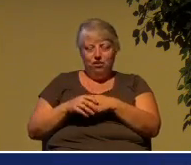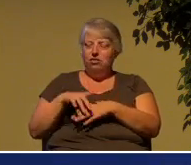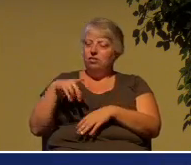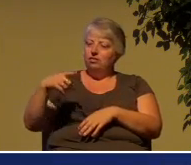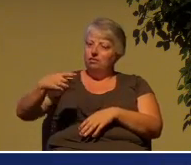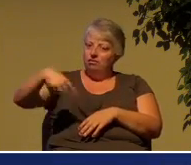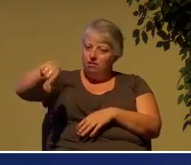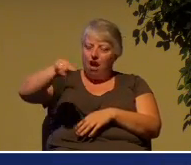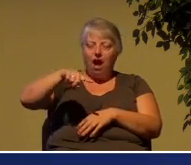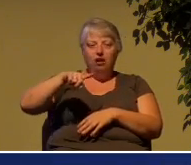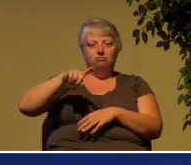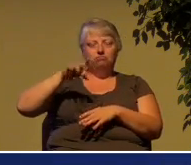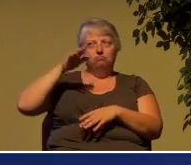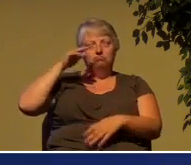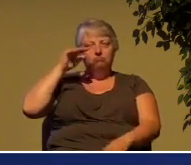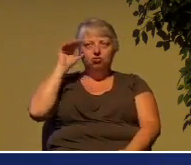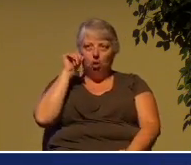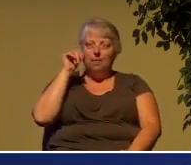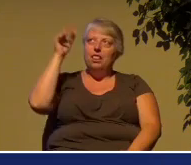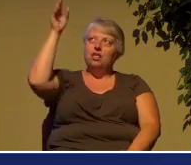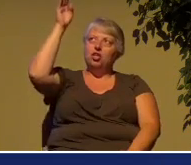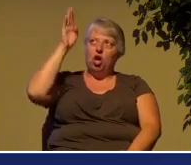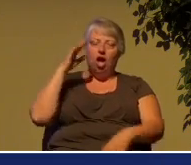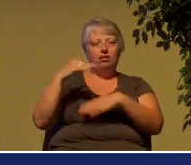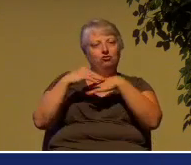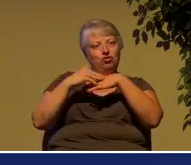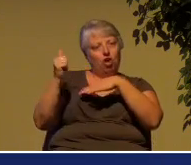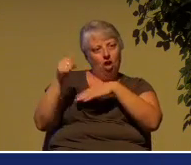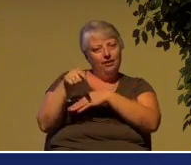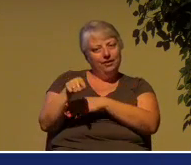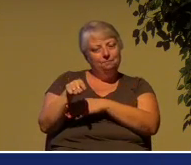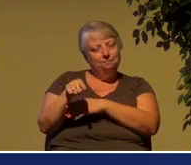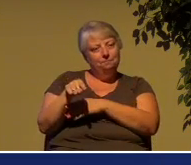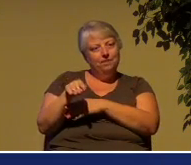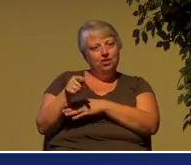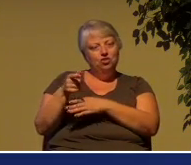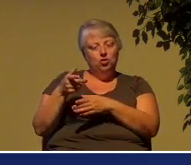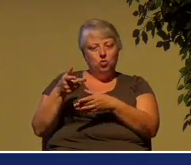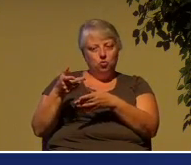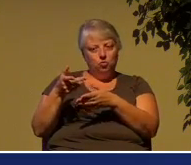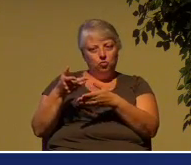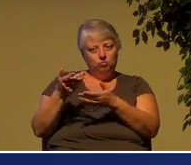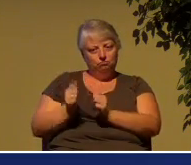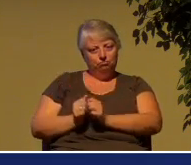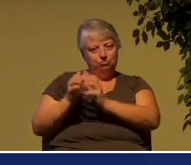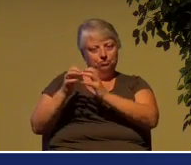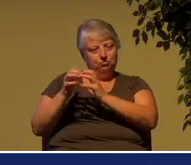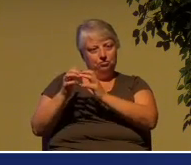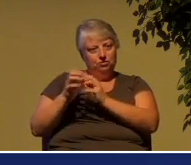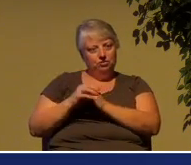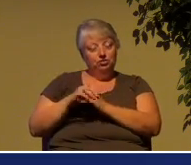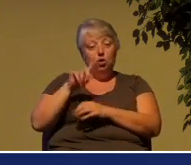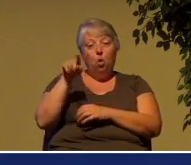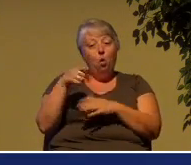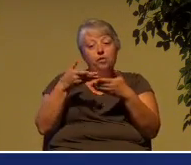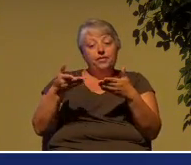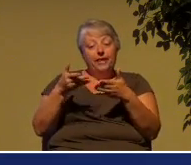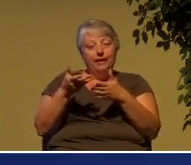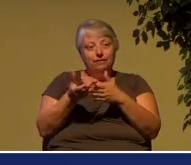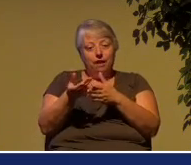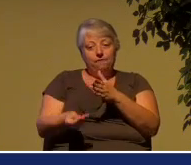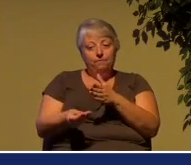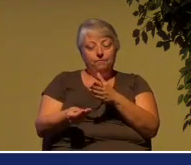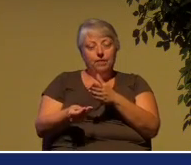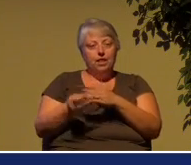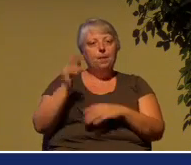them to rebuild the temple. The only thing lacking today in Israel is the political will to